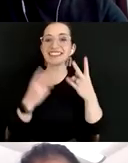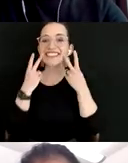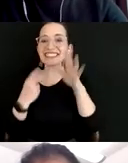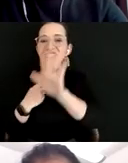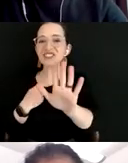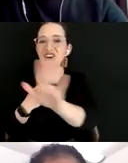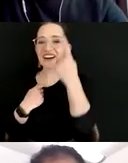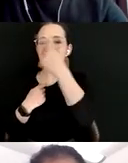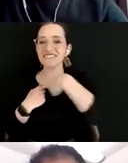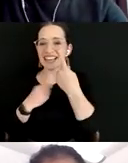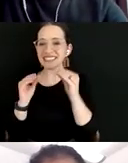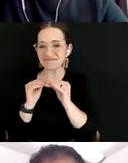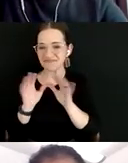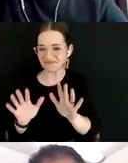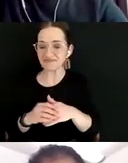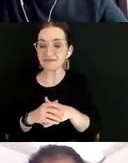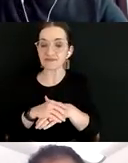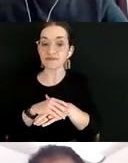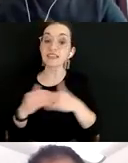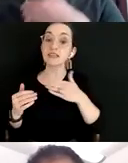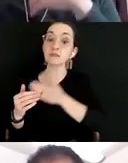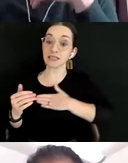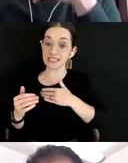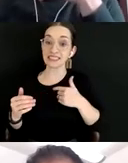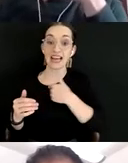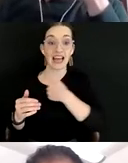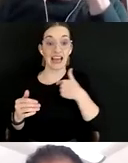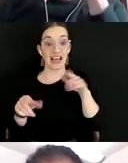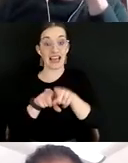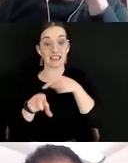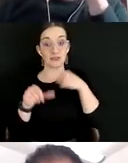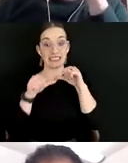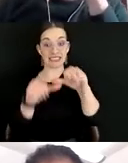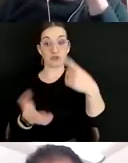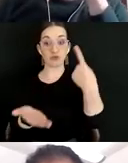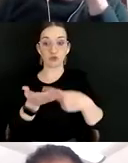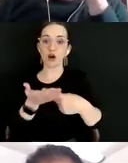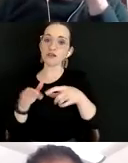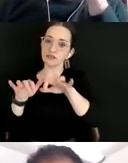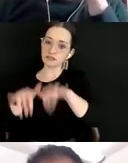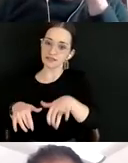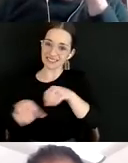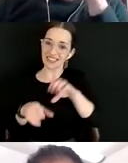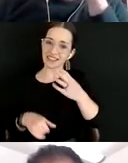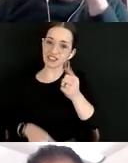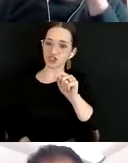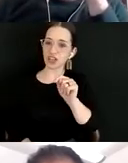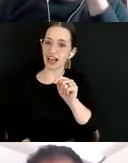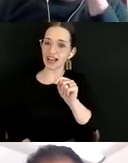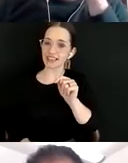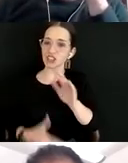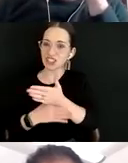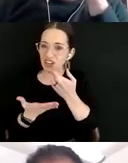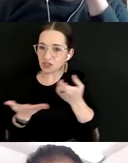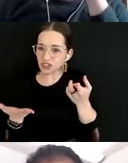And please, as we talk, use the chat to add more questions, ideas, share resources. You know, we're, we're emphasizing, of